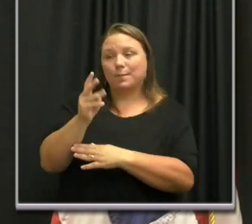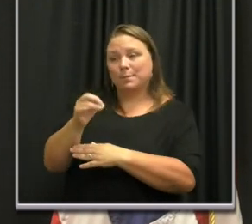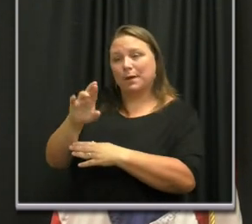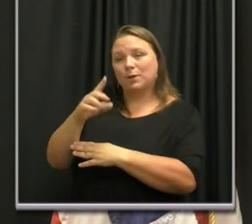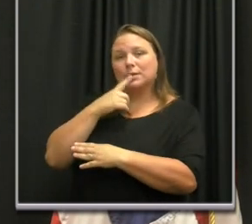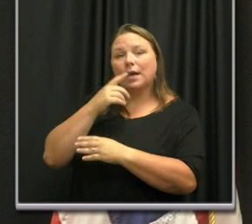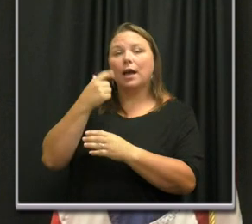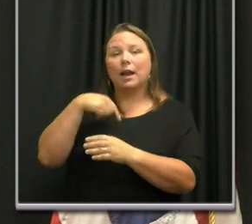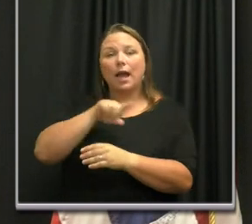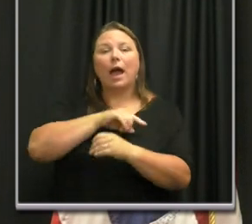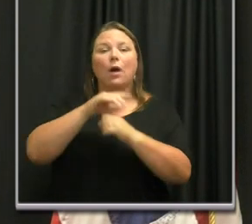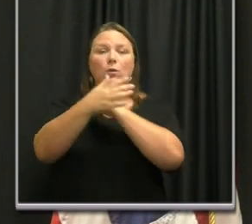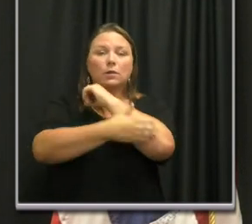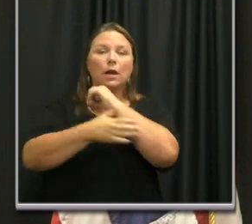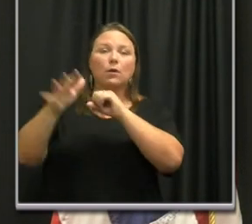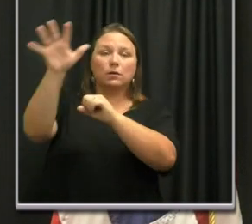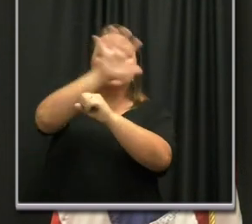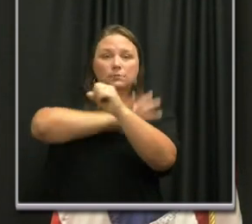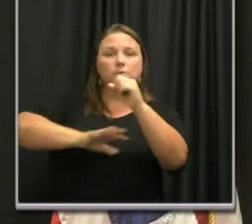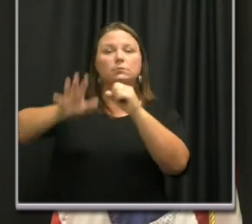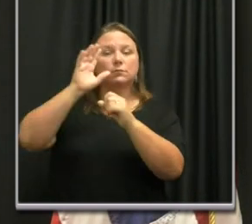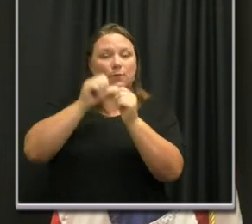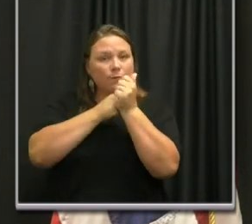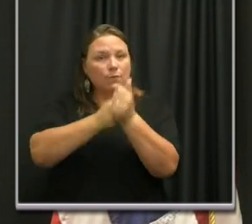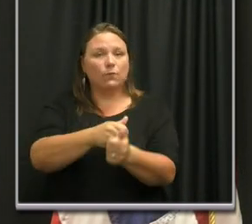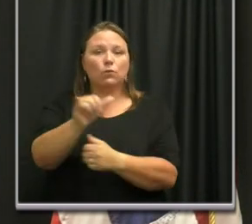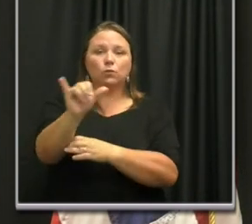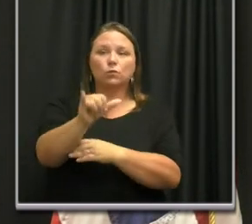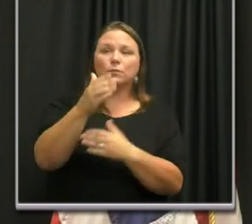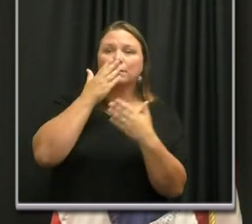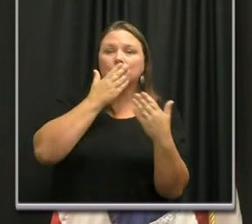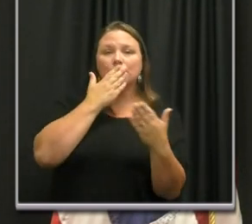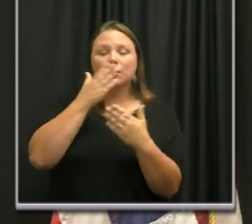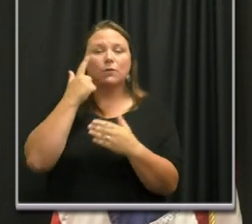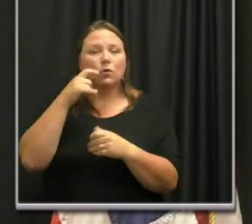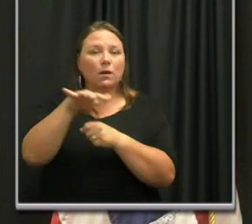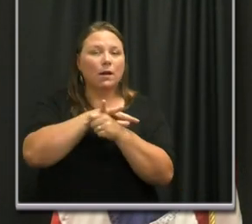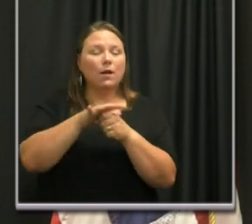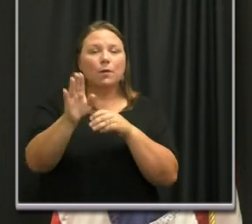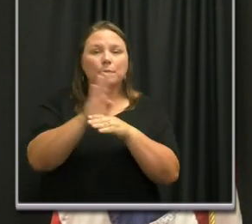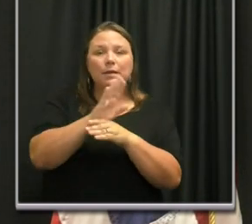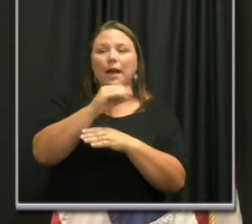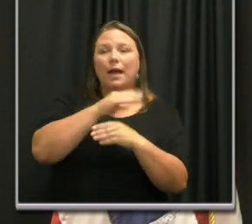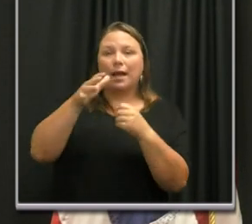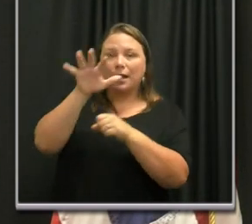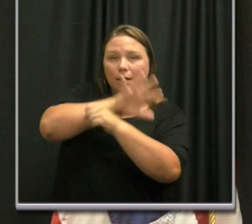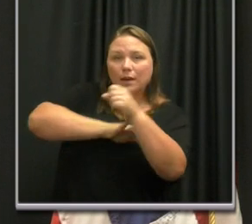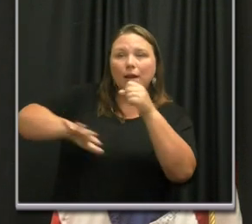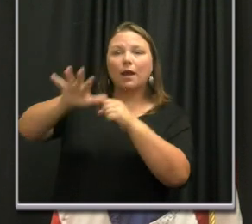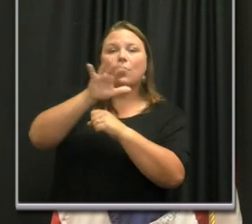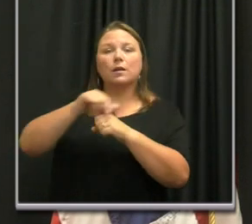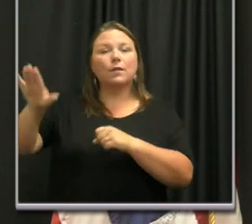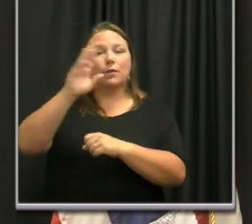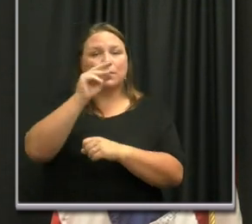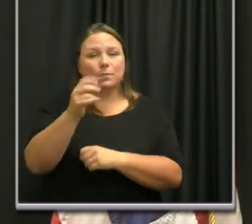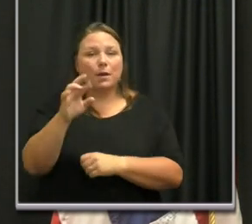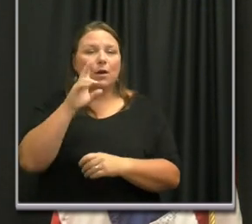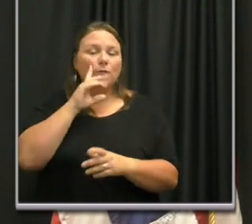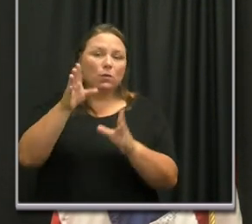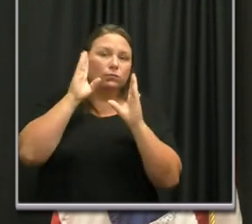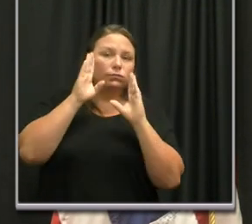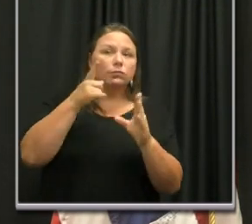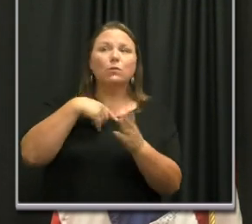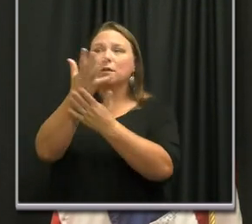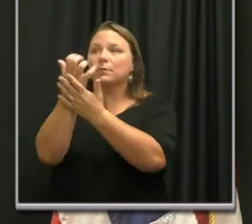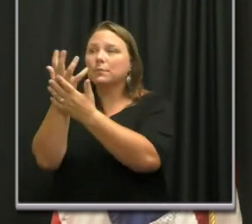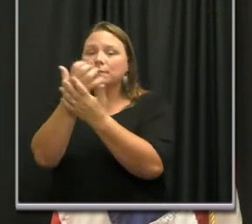many of our surrounding counties are doing the same. I'm grateful to our area businesses as well as our neighboring counties and their mayors for listening to our